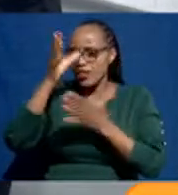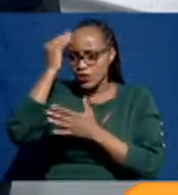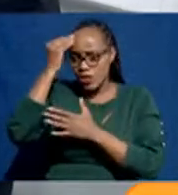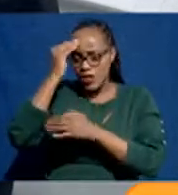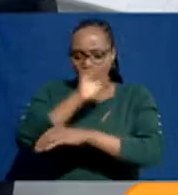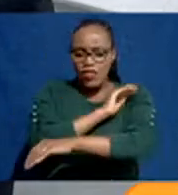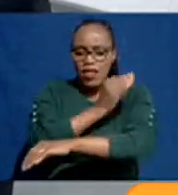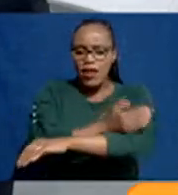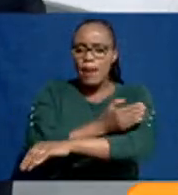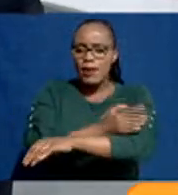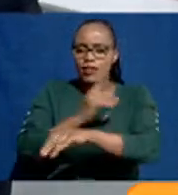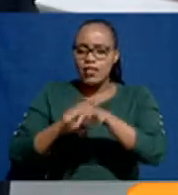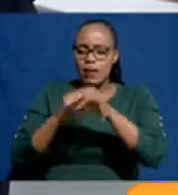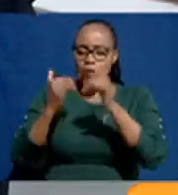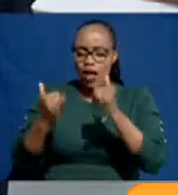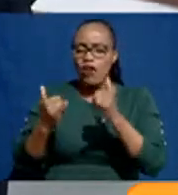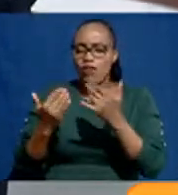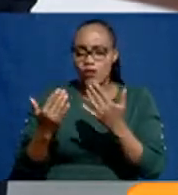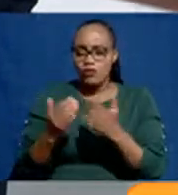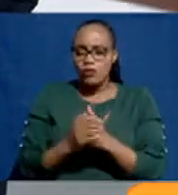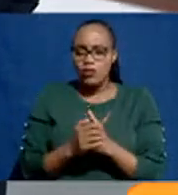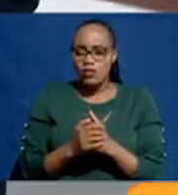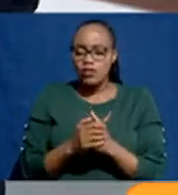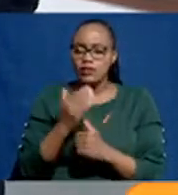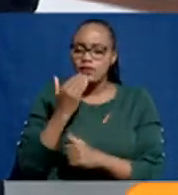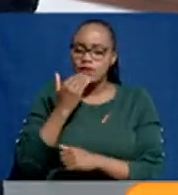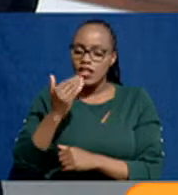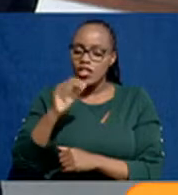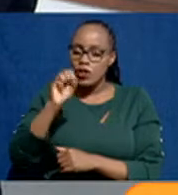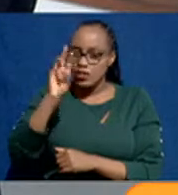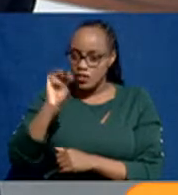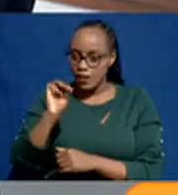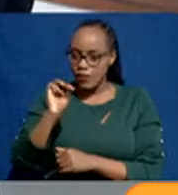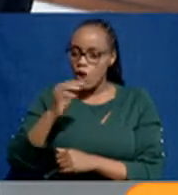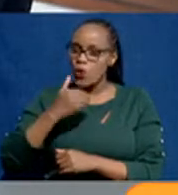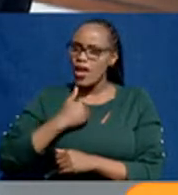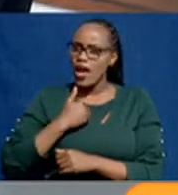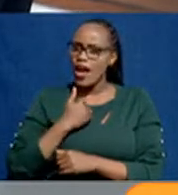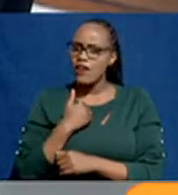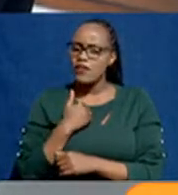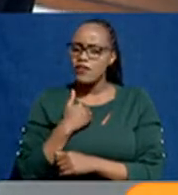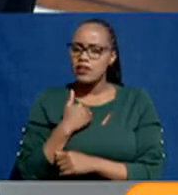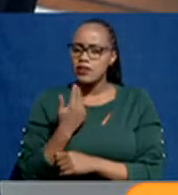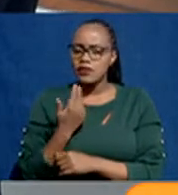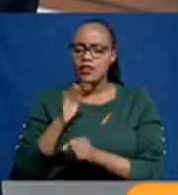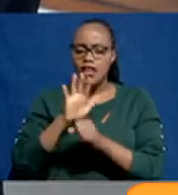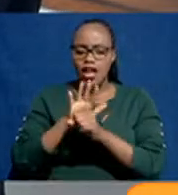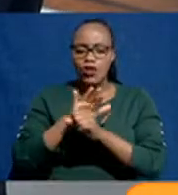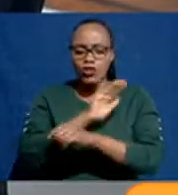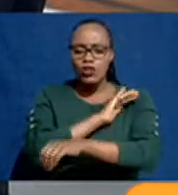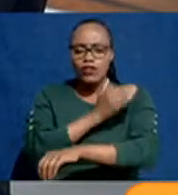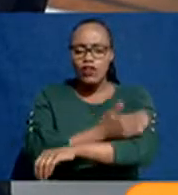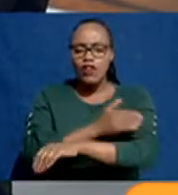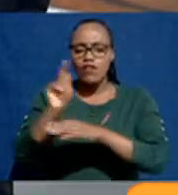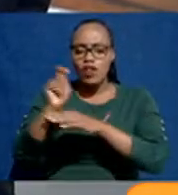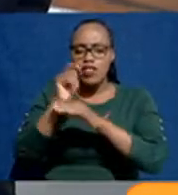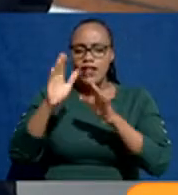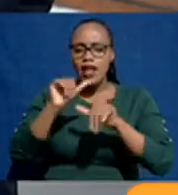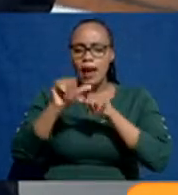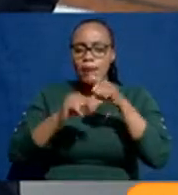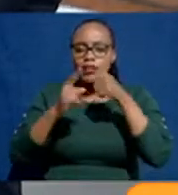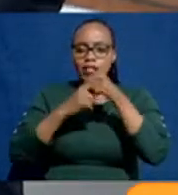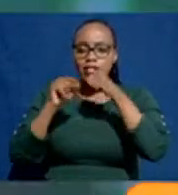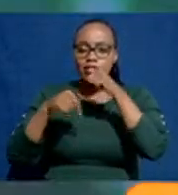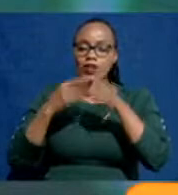capacity at the moment of tutors? Thank you, Sam. We have a big capacity of trainers, about 6